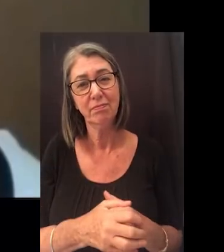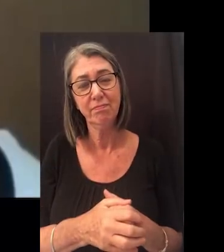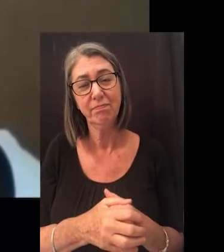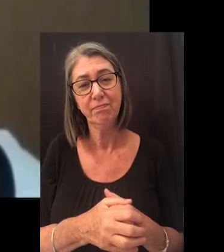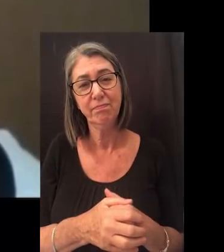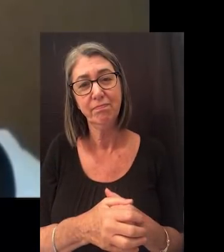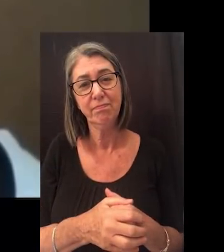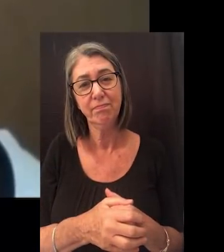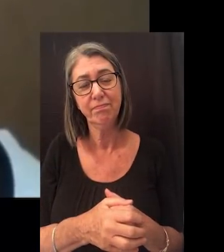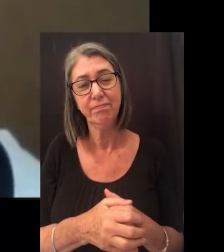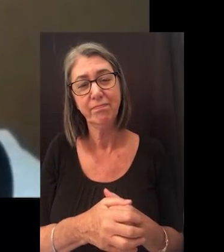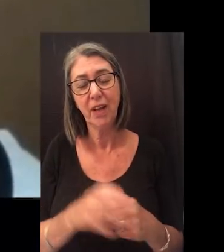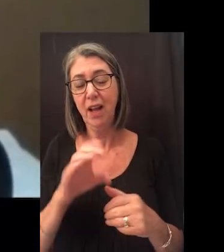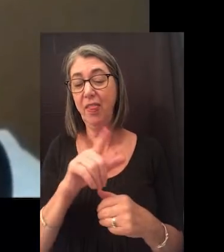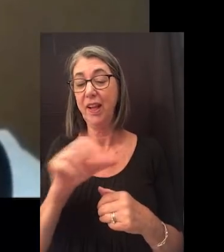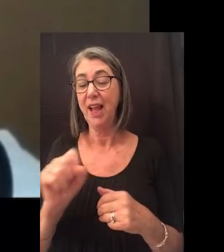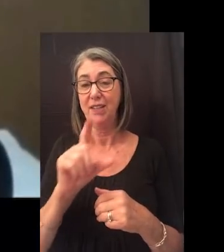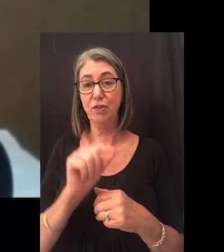cried a lot.